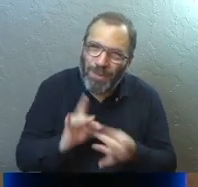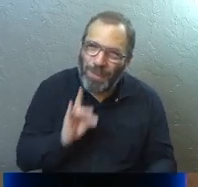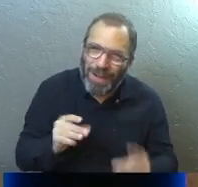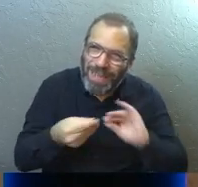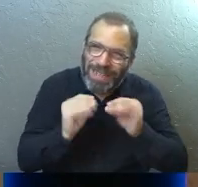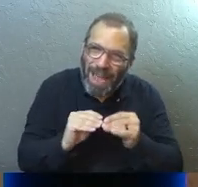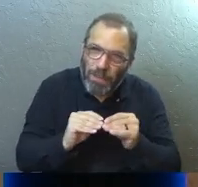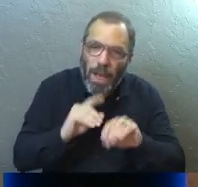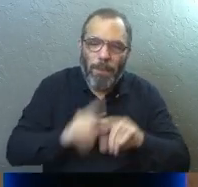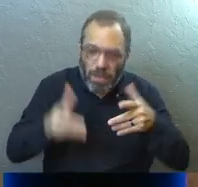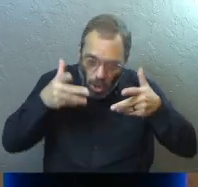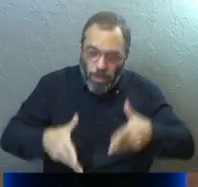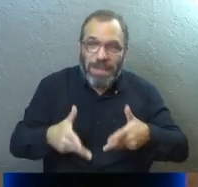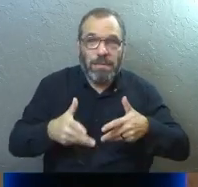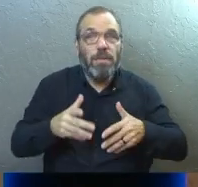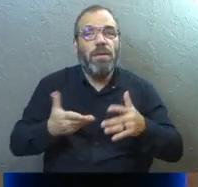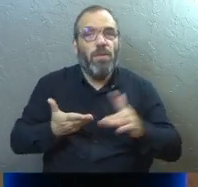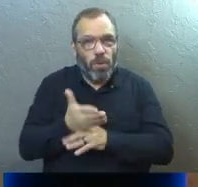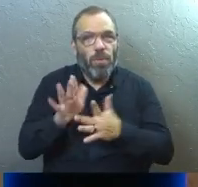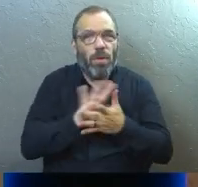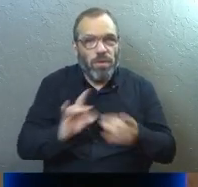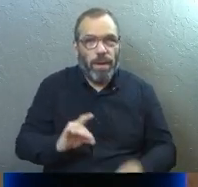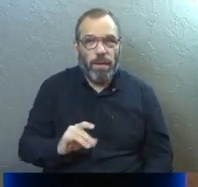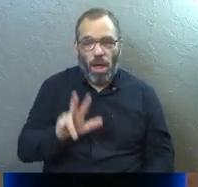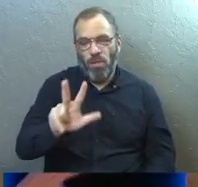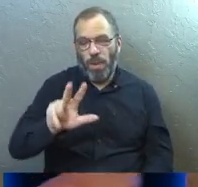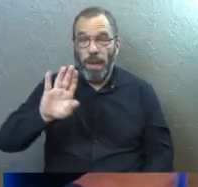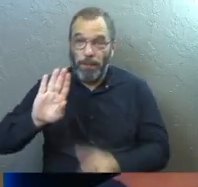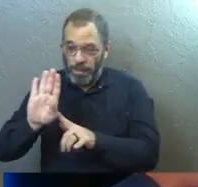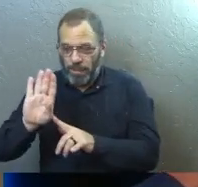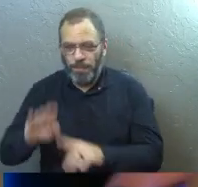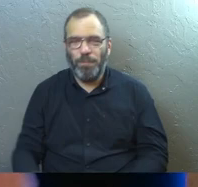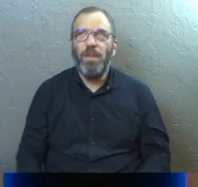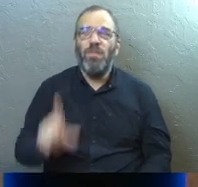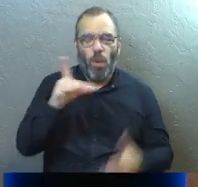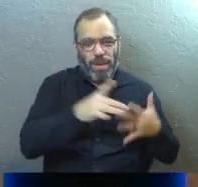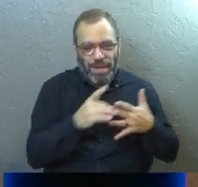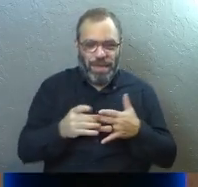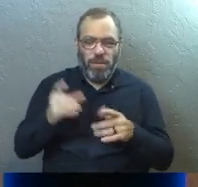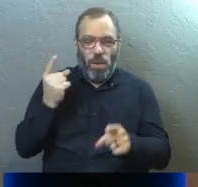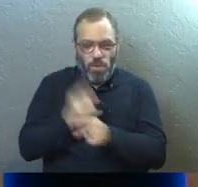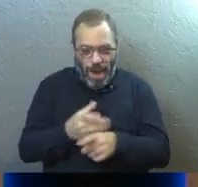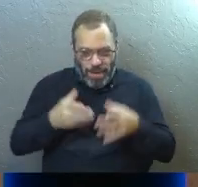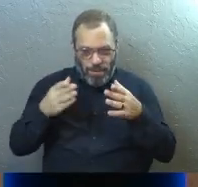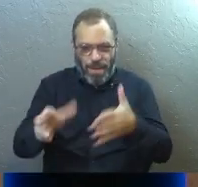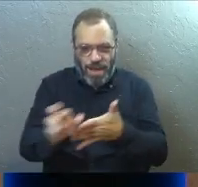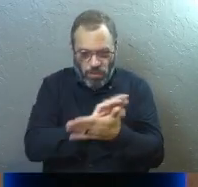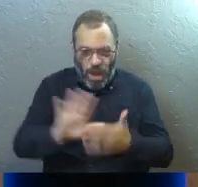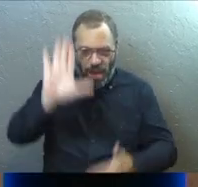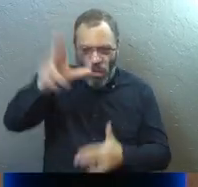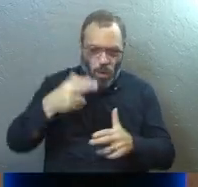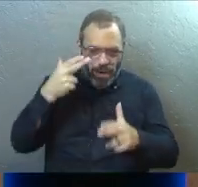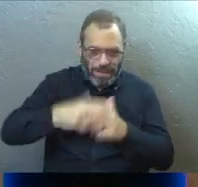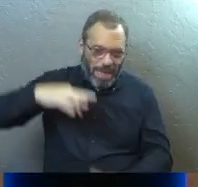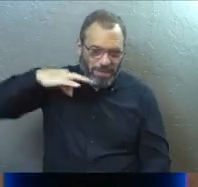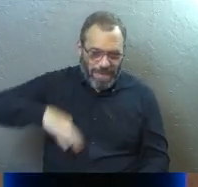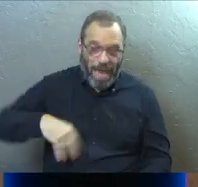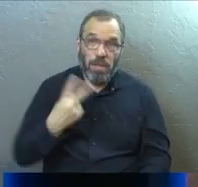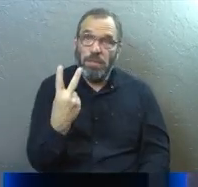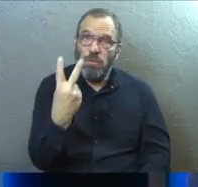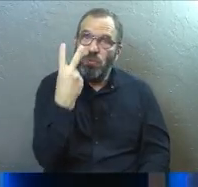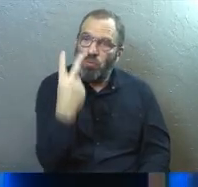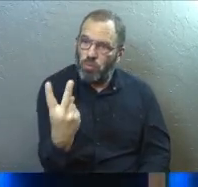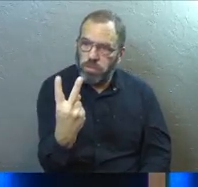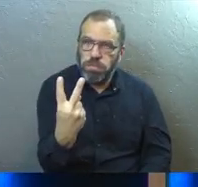Spirit. The rest of it is. Amen? 3B. So he leads us in paths of righteousness for his namesake. Two